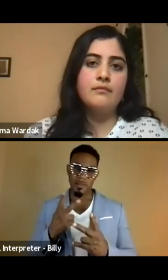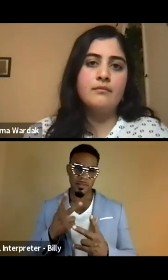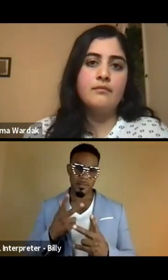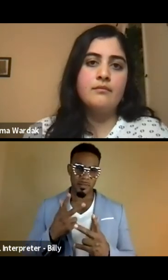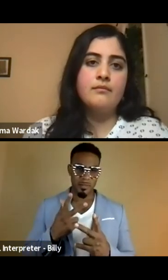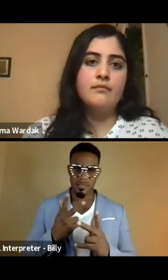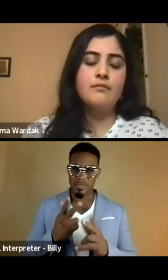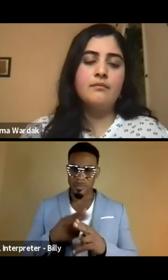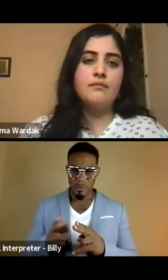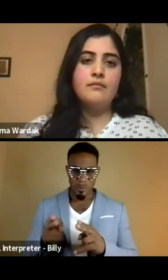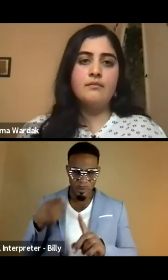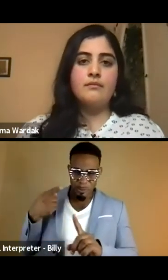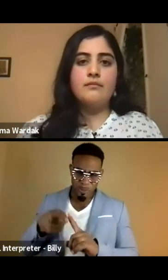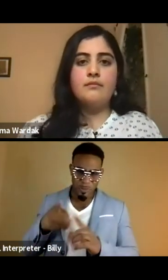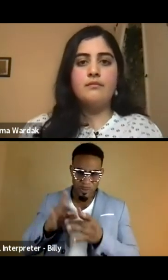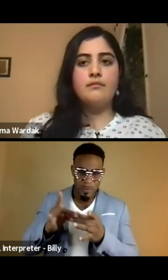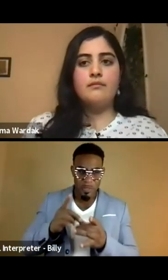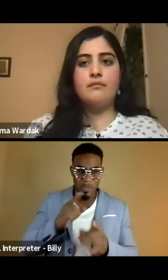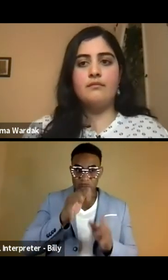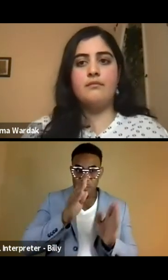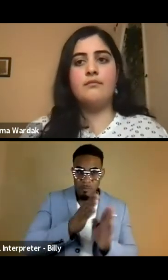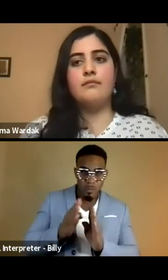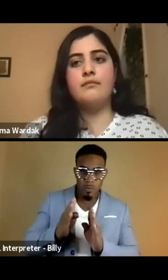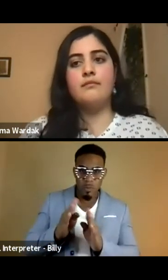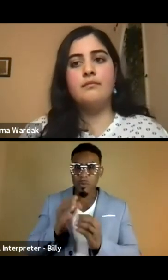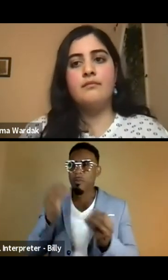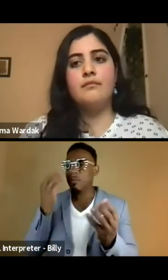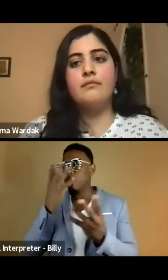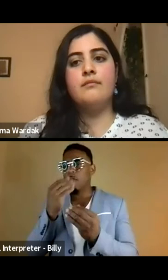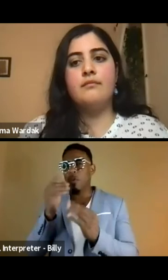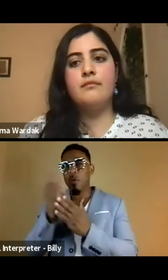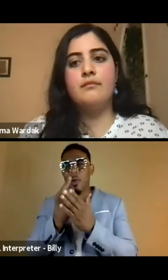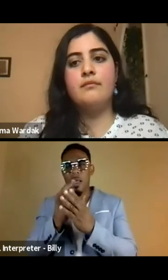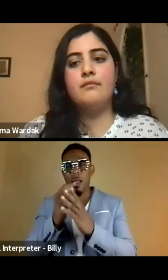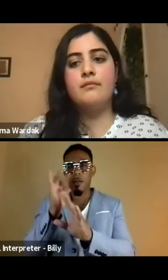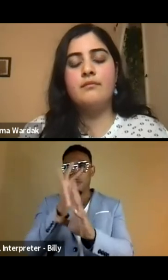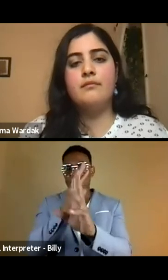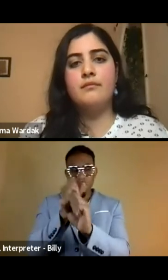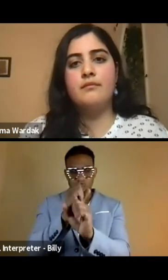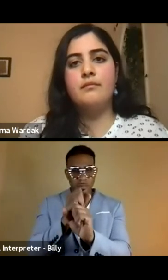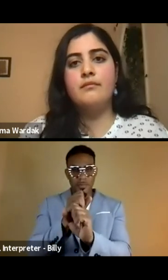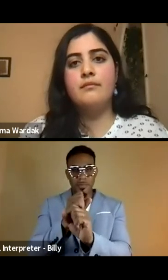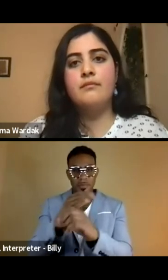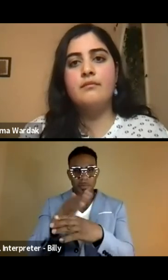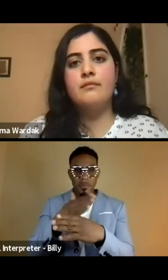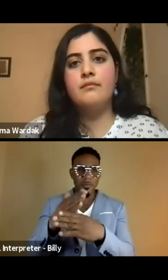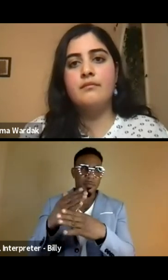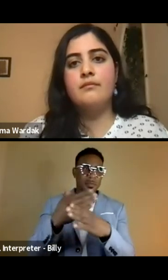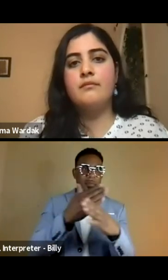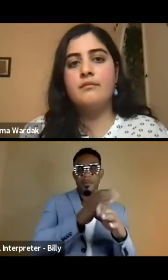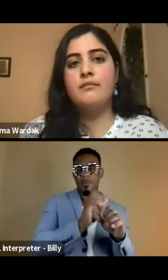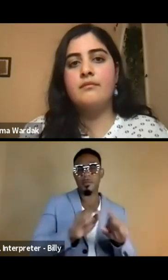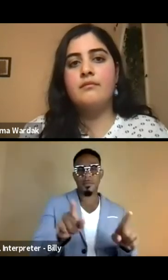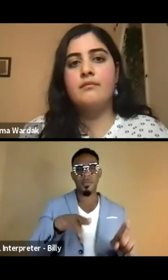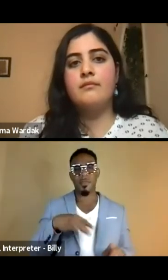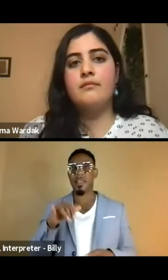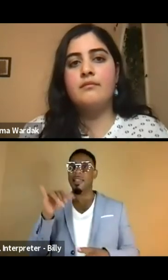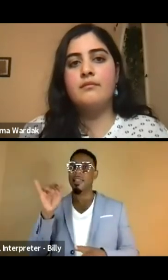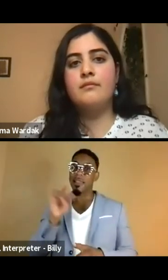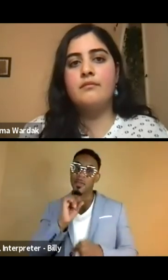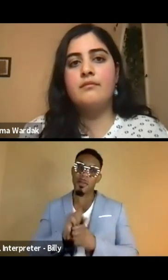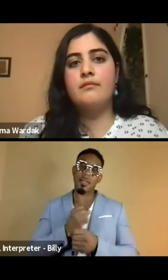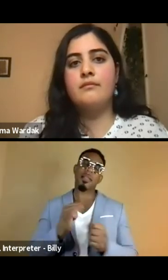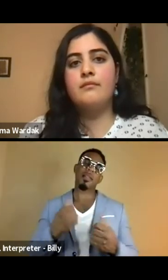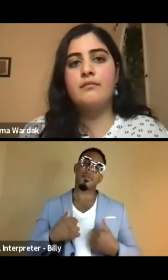messaging that she's put together to these beautiful graphics and music that we keep sharing. And I feel like that really